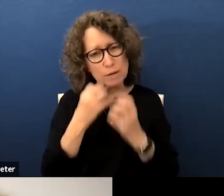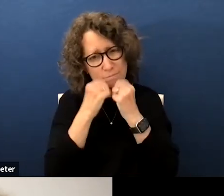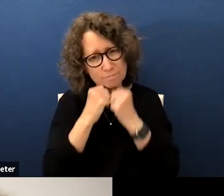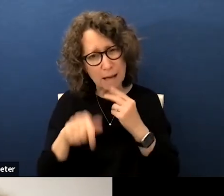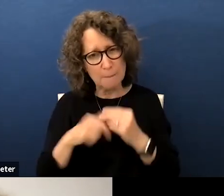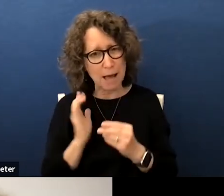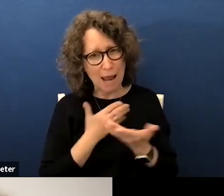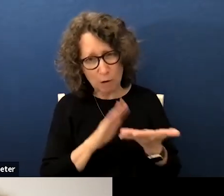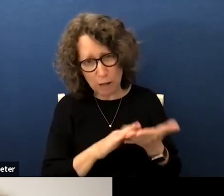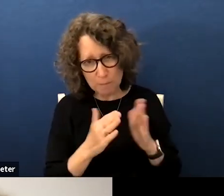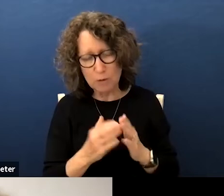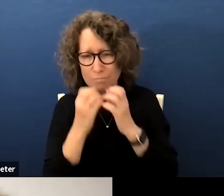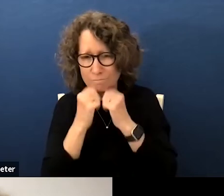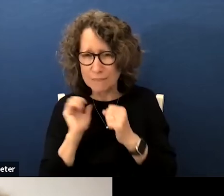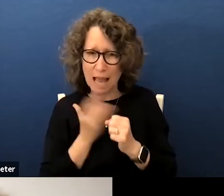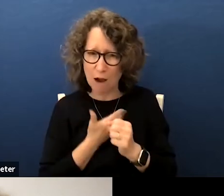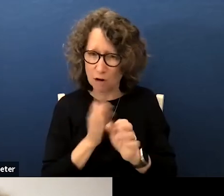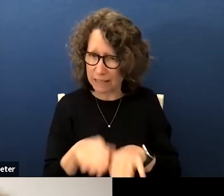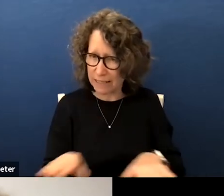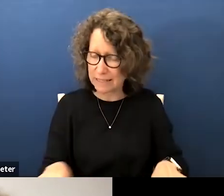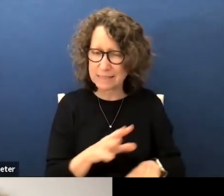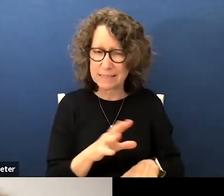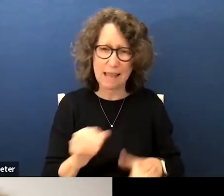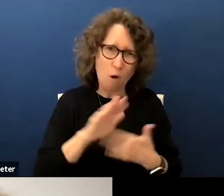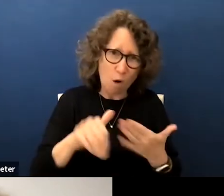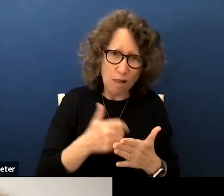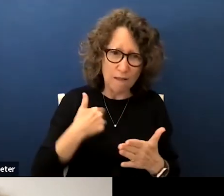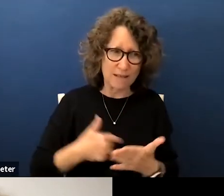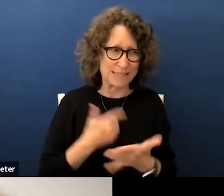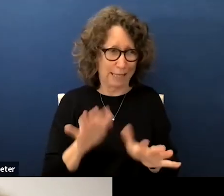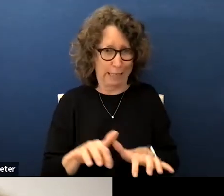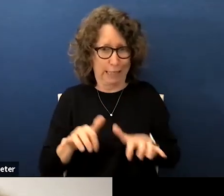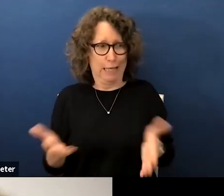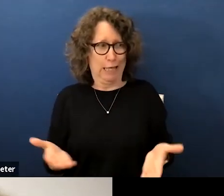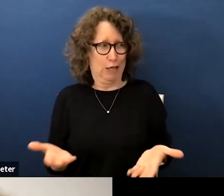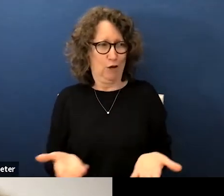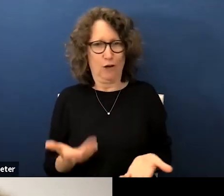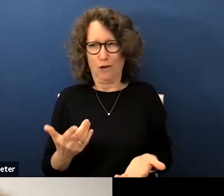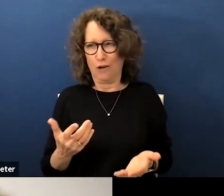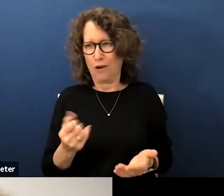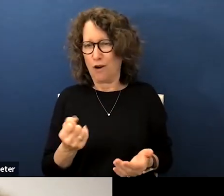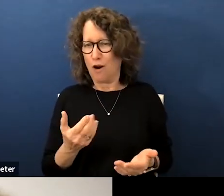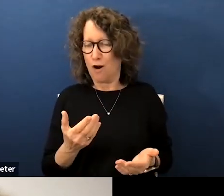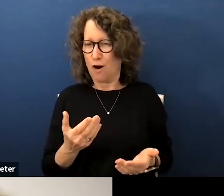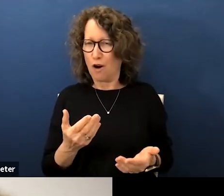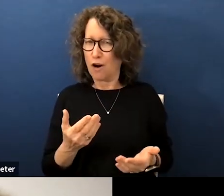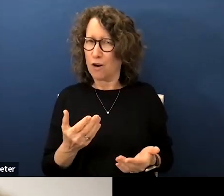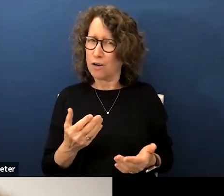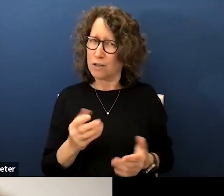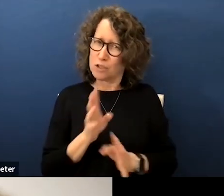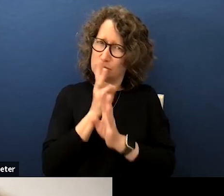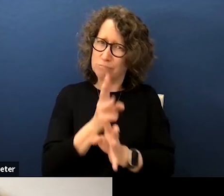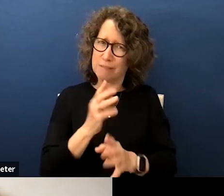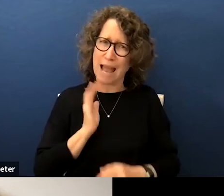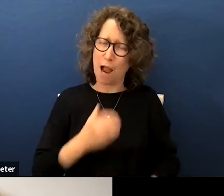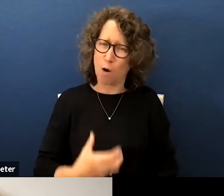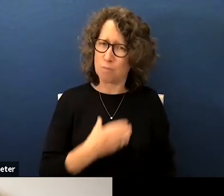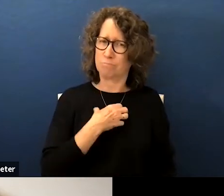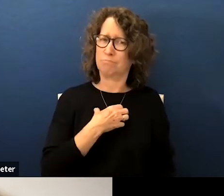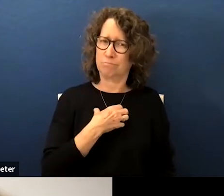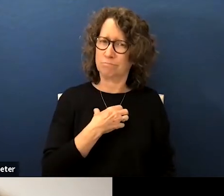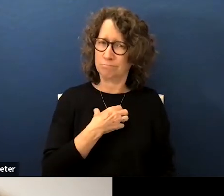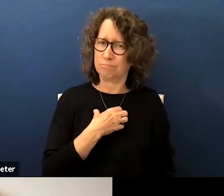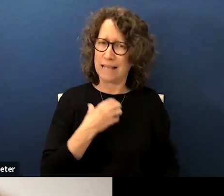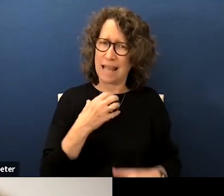about our community we care about our kids and all of us out here are here to to voice our dissent and